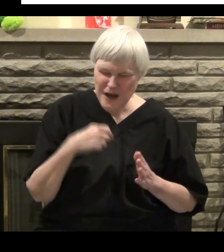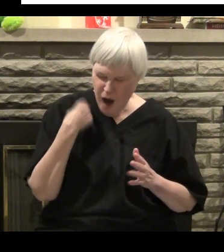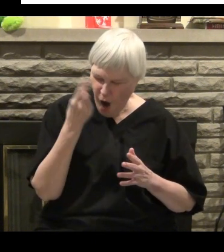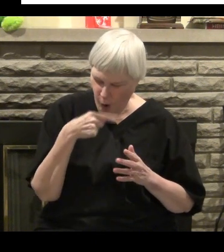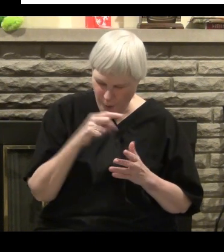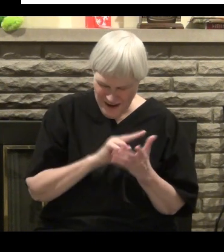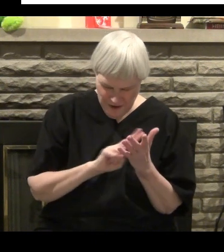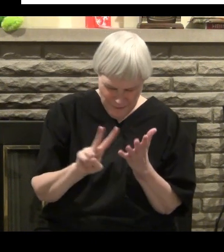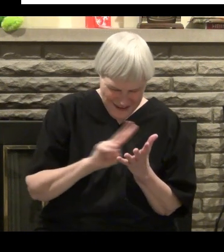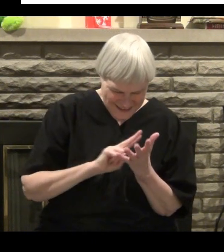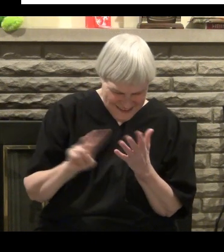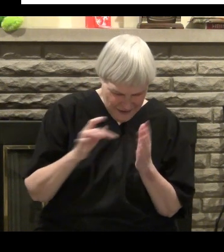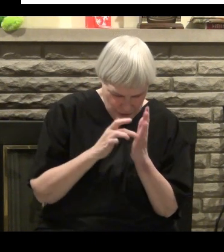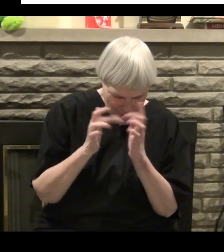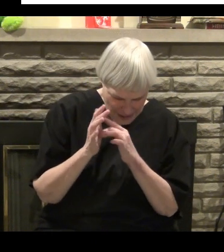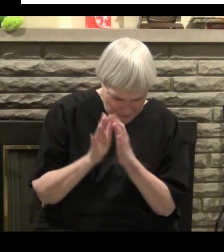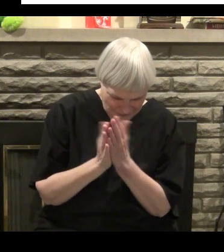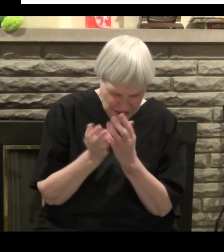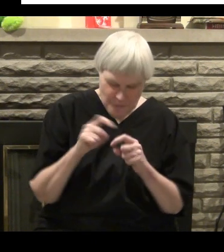about you.